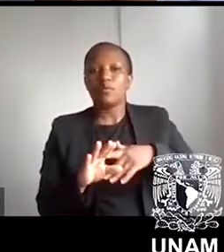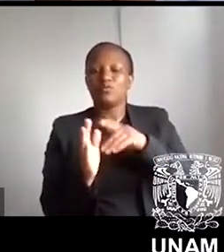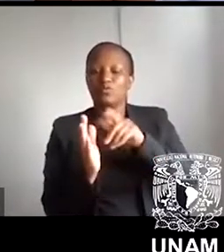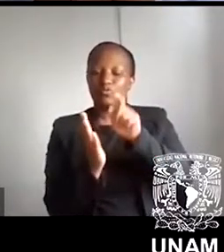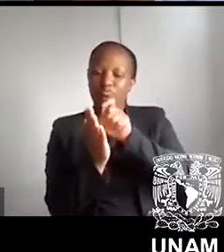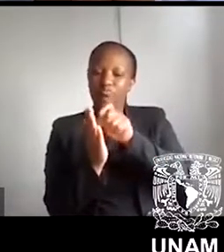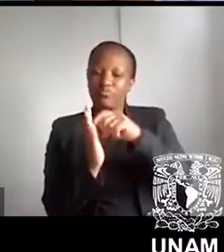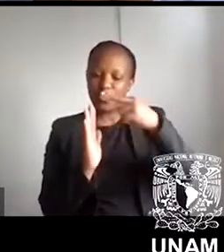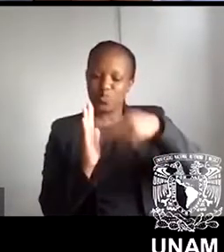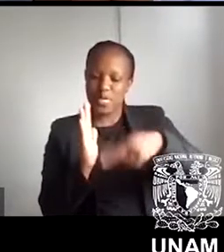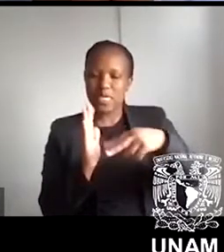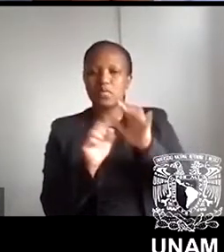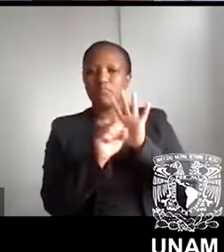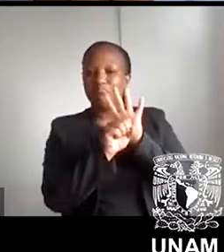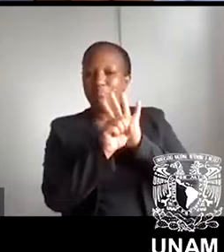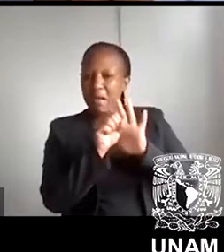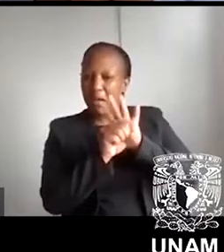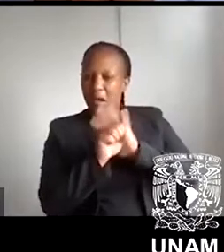if you allow me to.